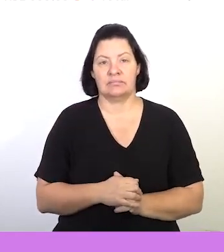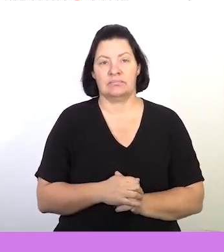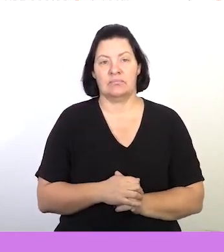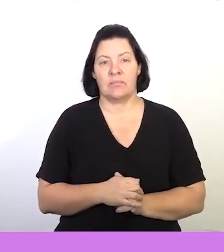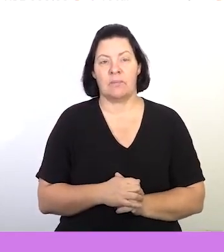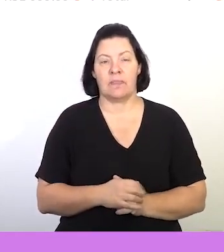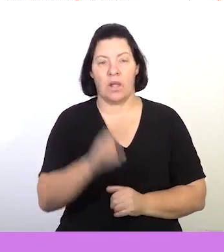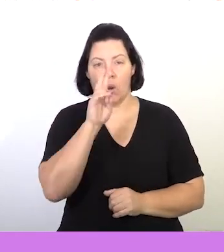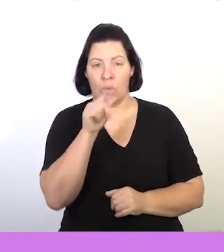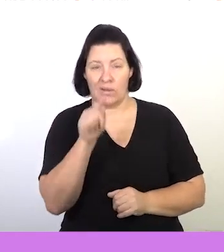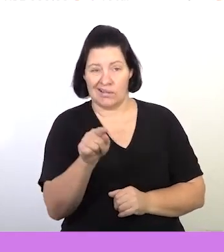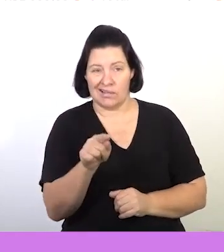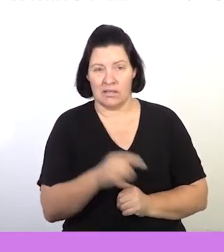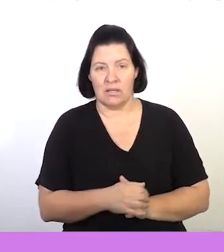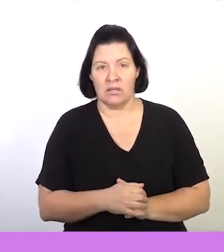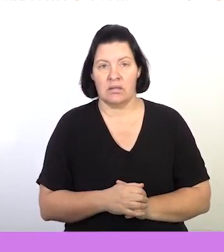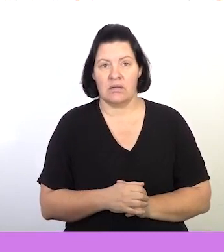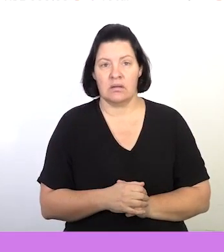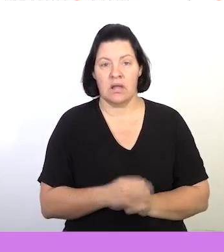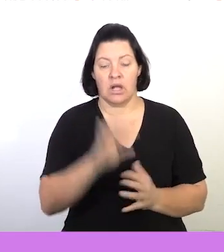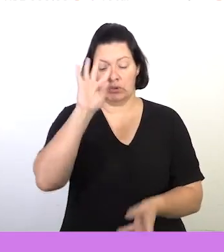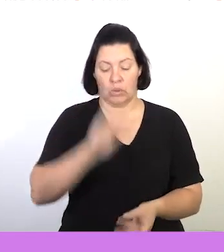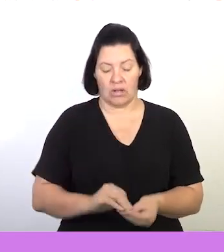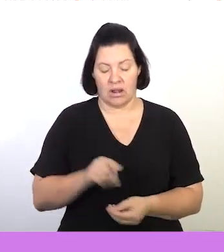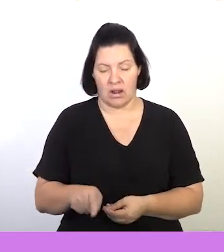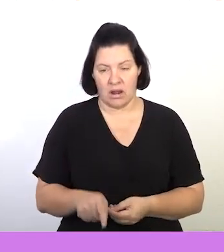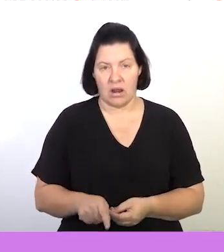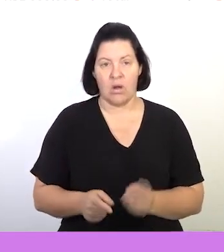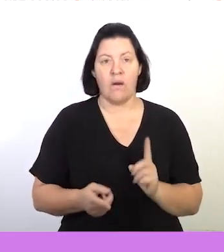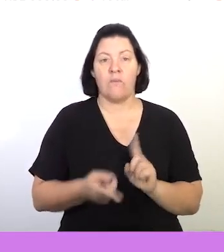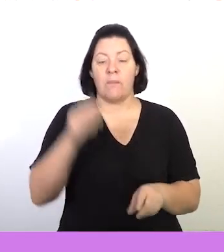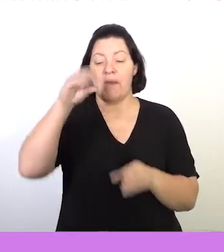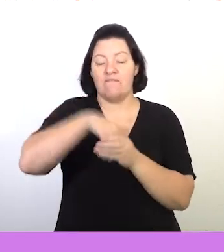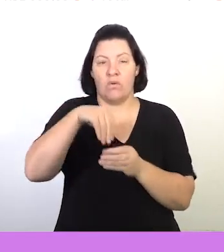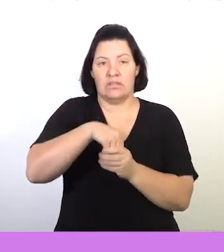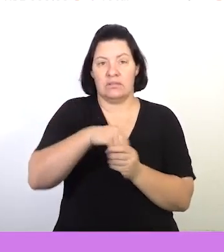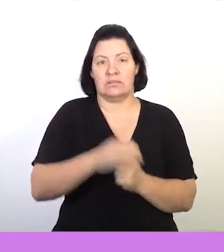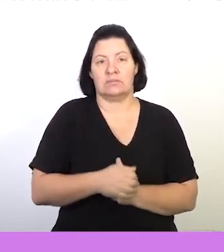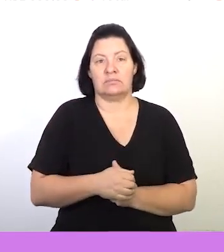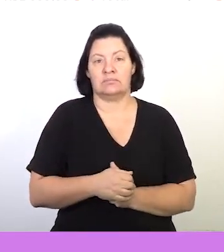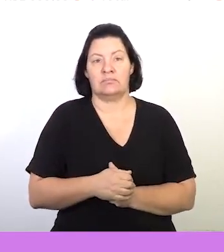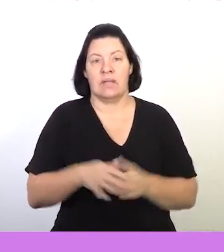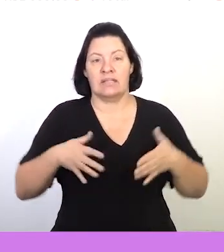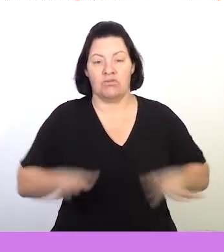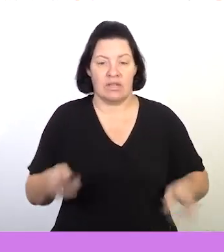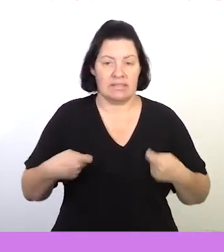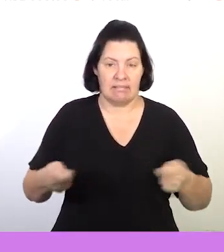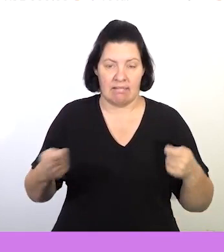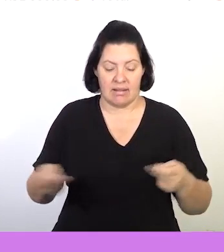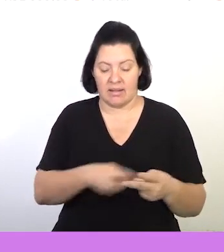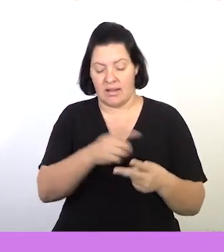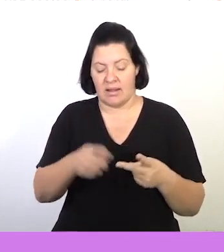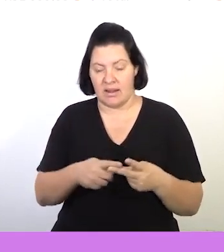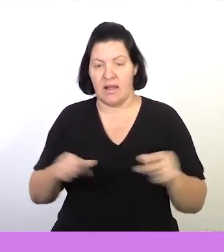is N. Looking at this N which is the total consists of the dresser